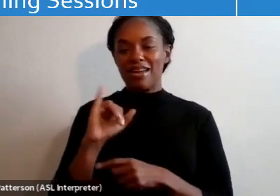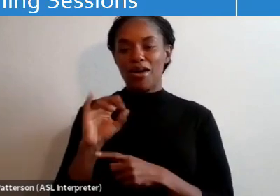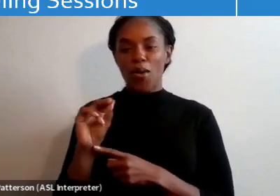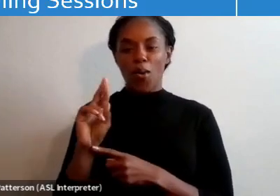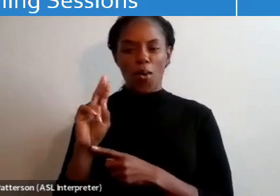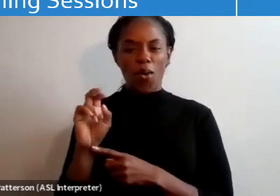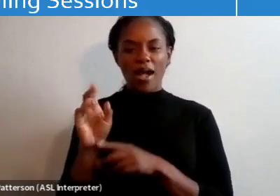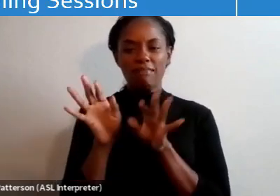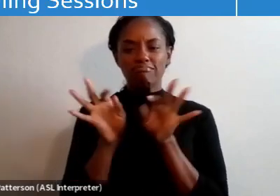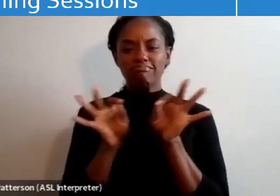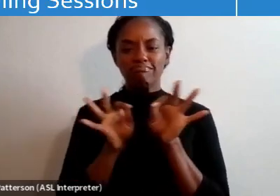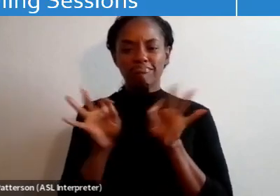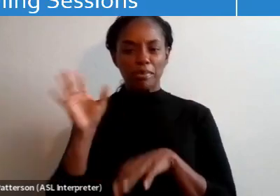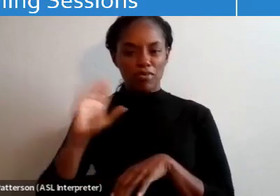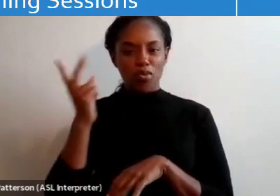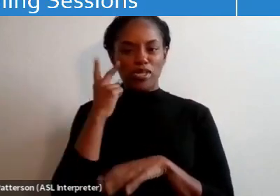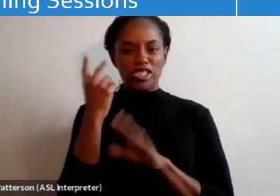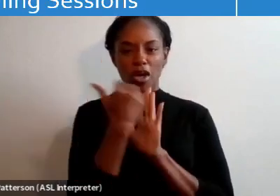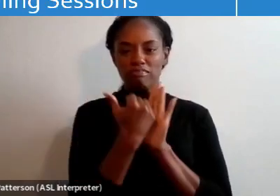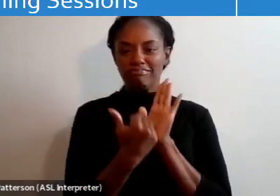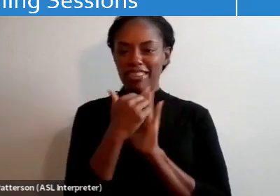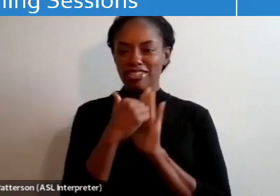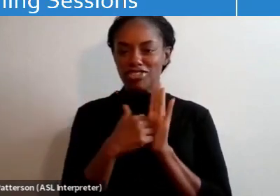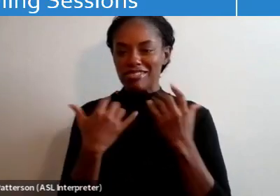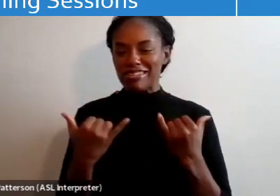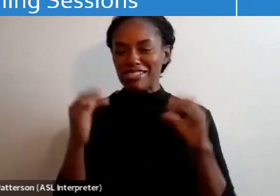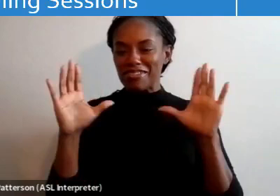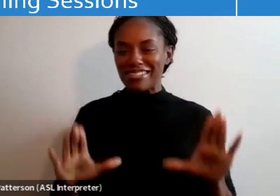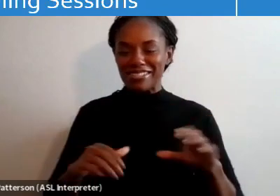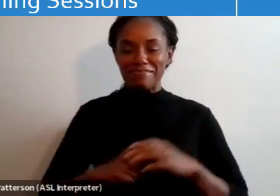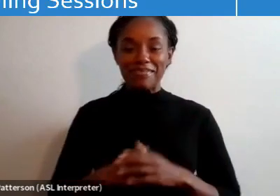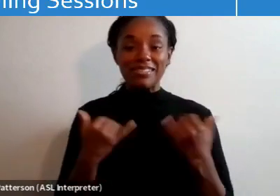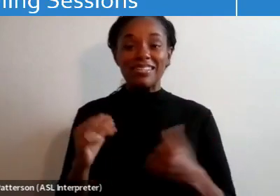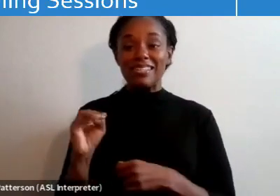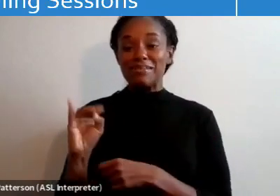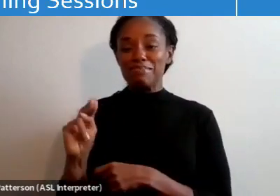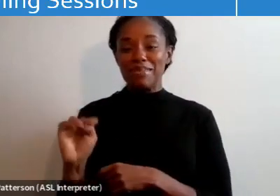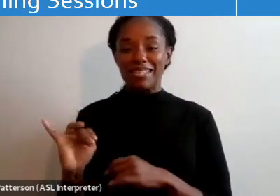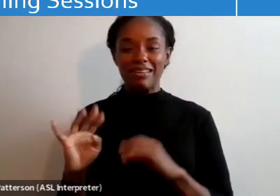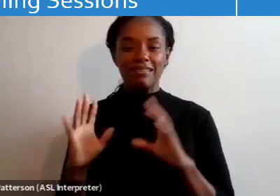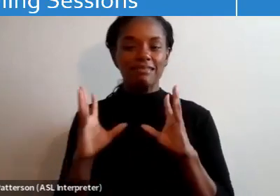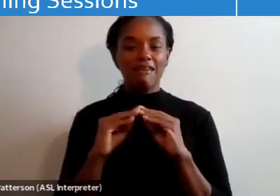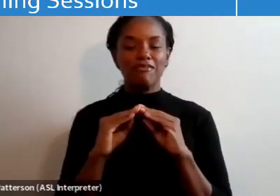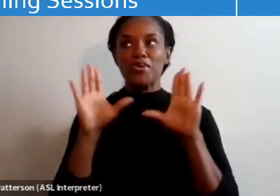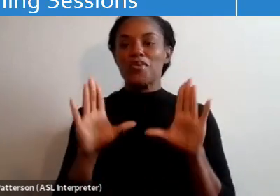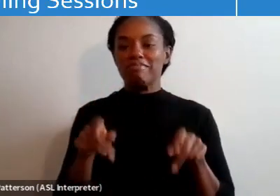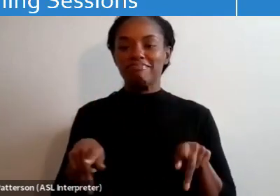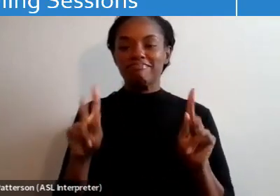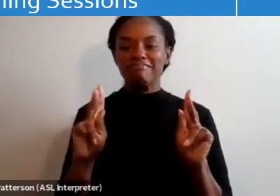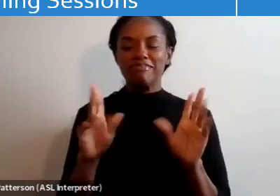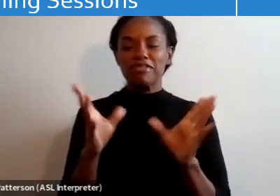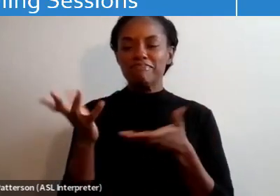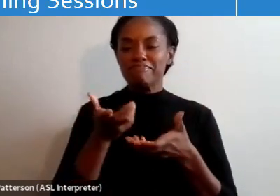earlier. We saw the lineup. It's really fantastic. Today's mini conference is a wonderful opportunity to engage in instructor-led,